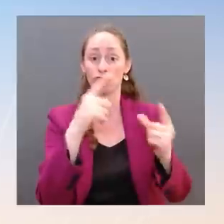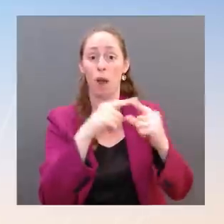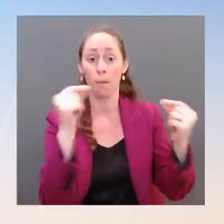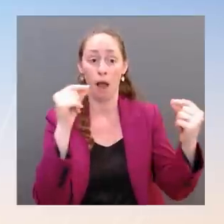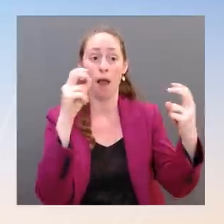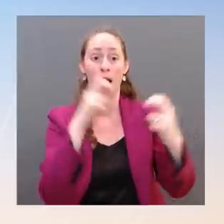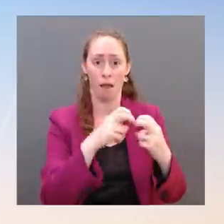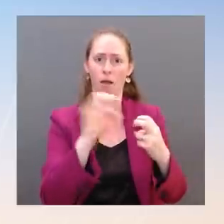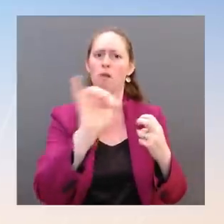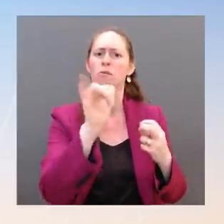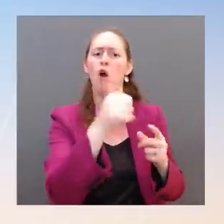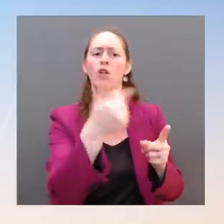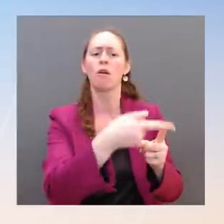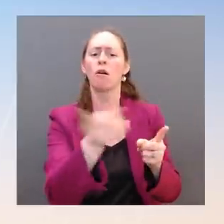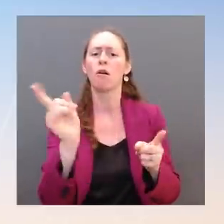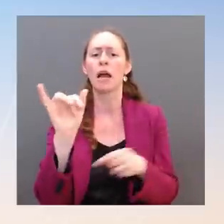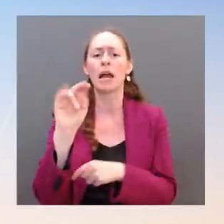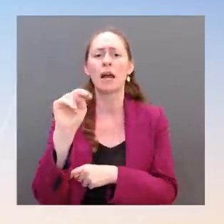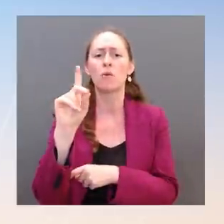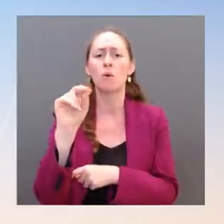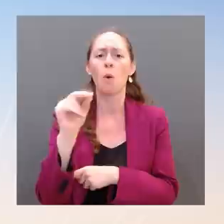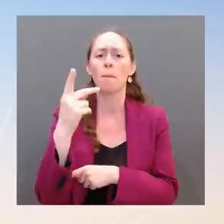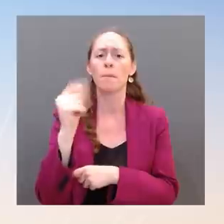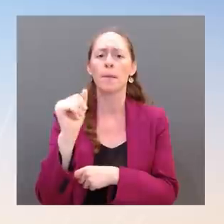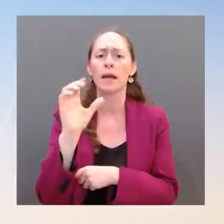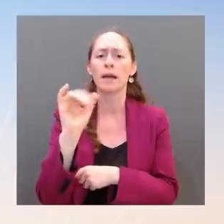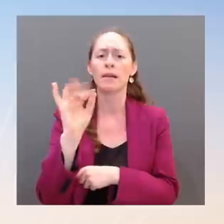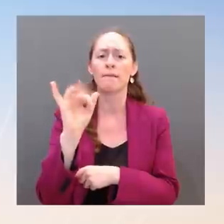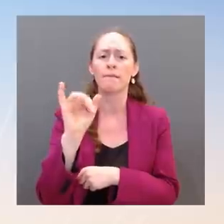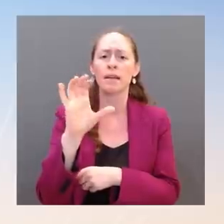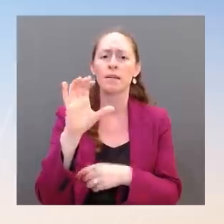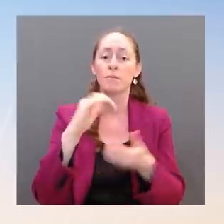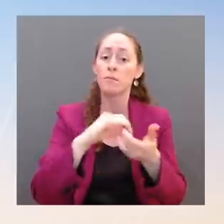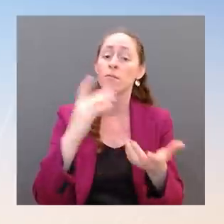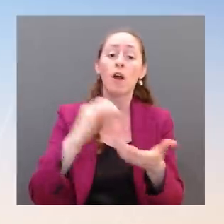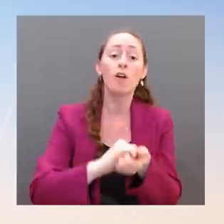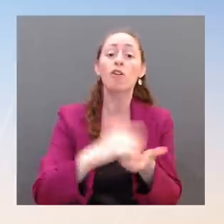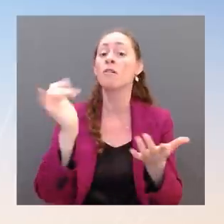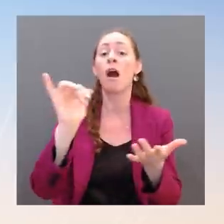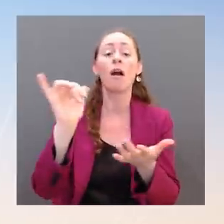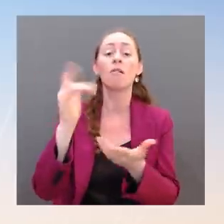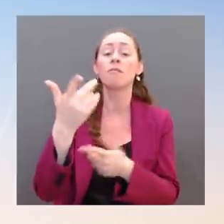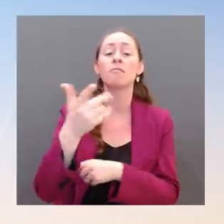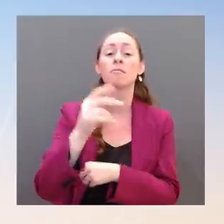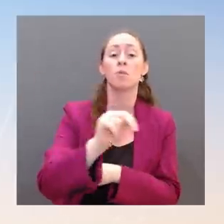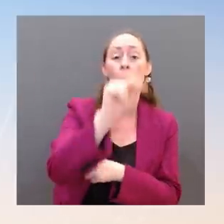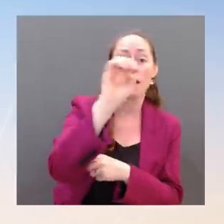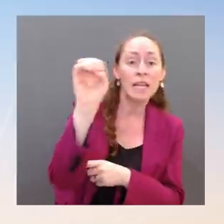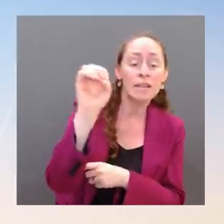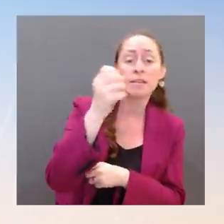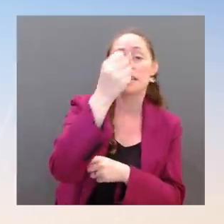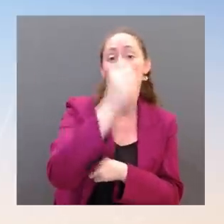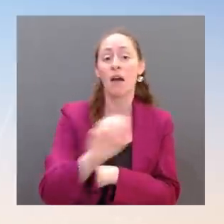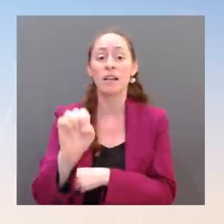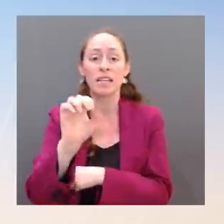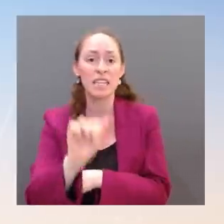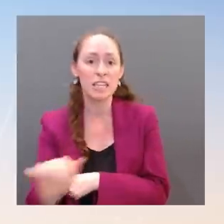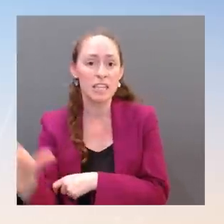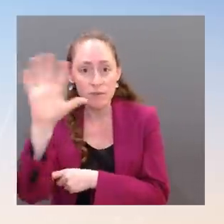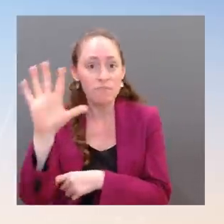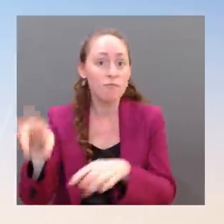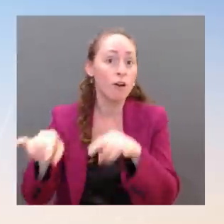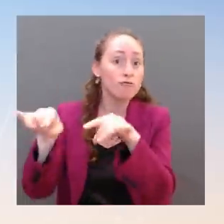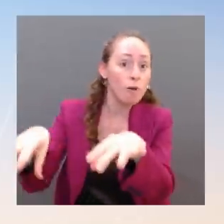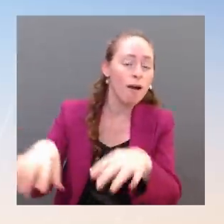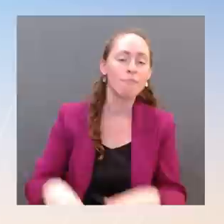Asia to Northeast Asia. On security and economics, on technology and energy, on investment in infrastructure, we think